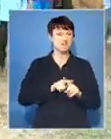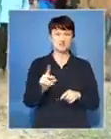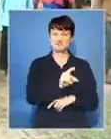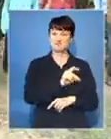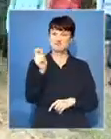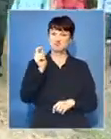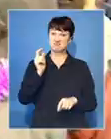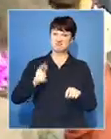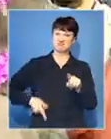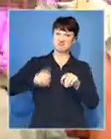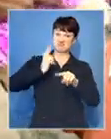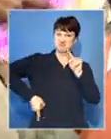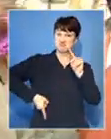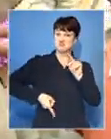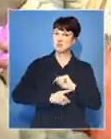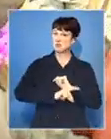Anthony is now a man.